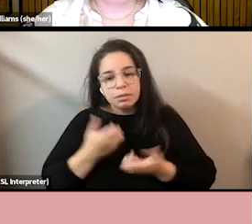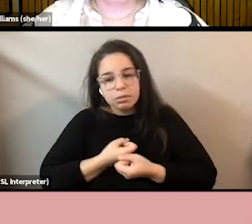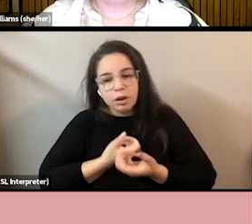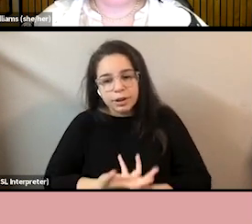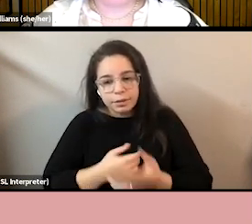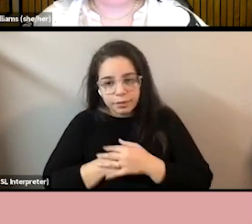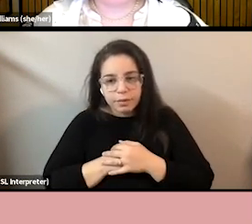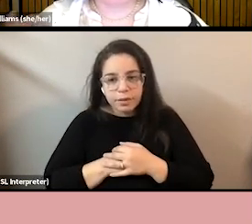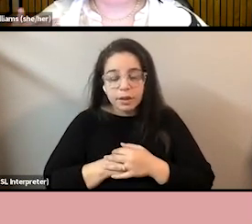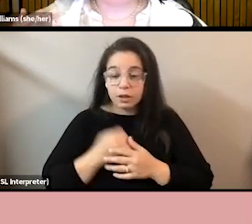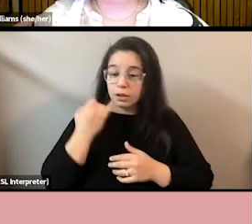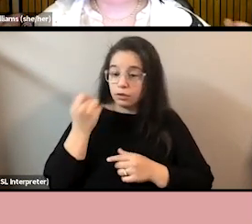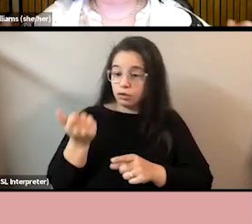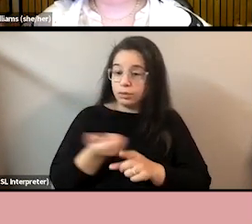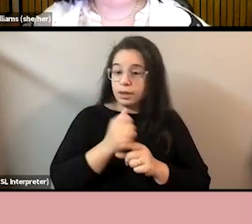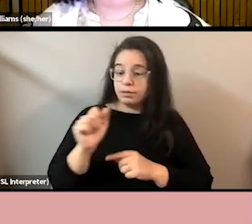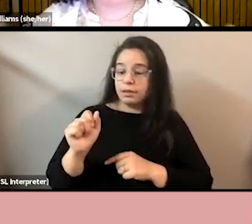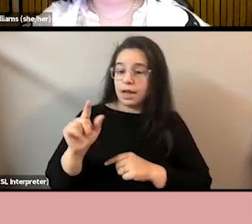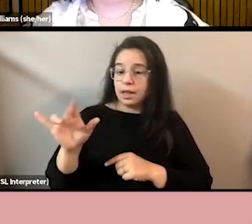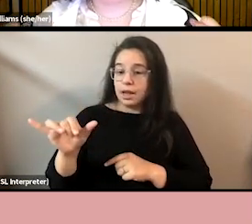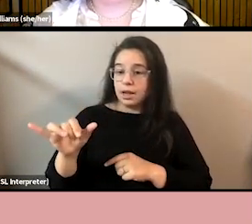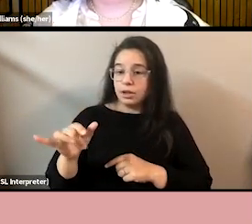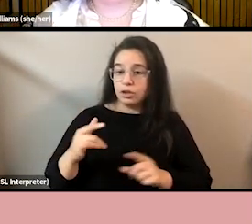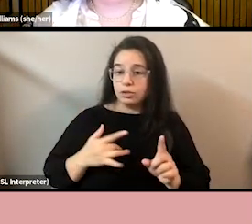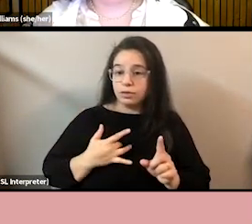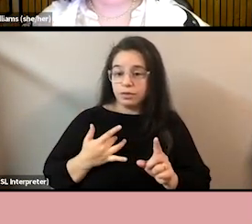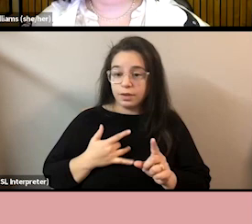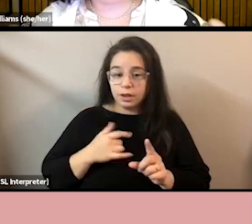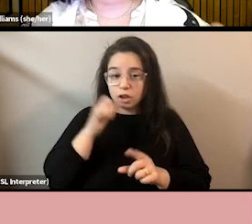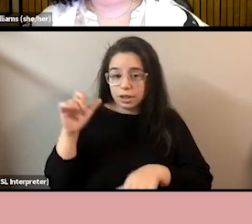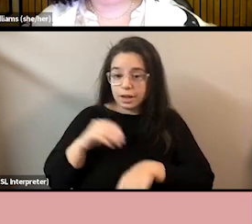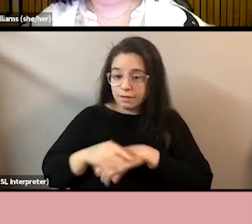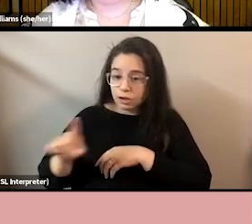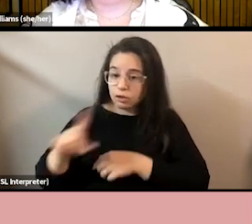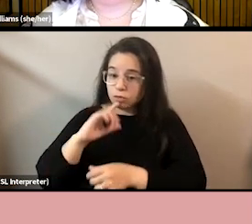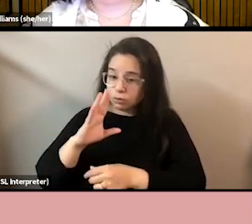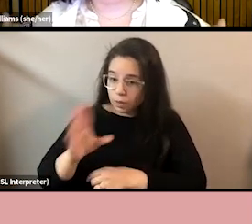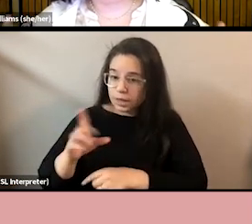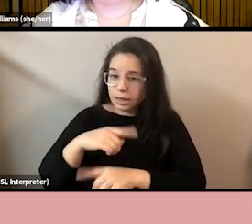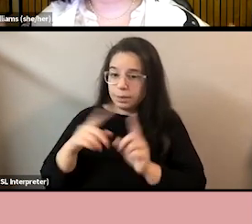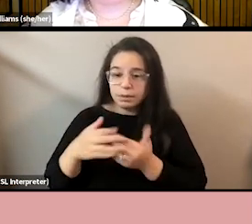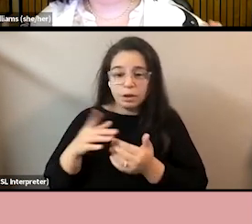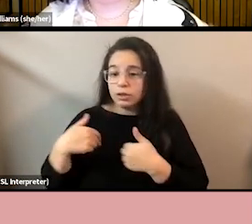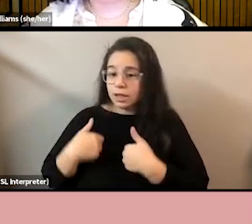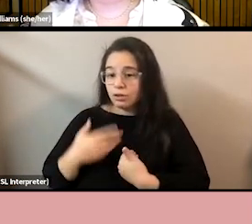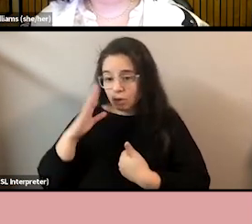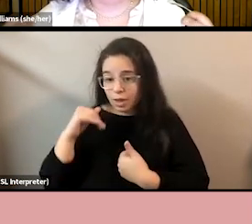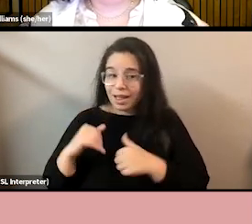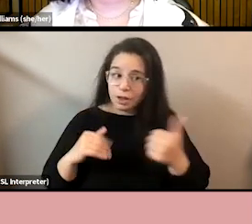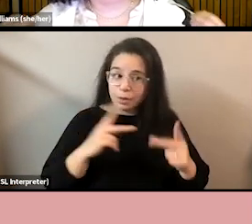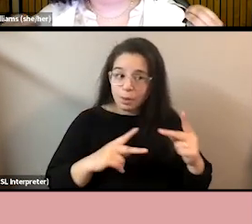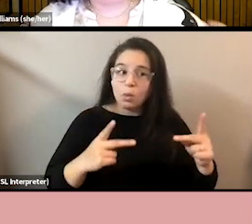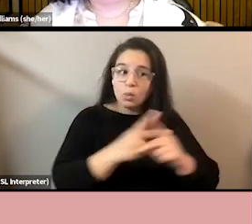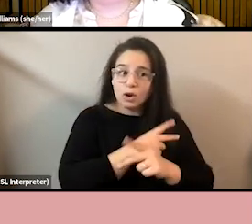If you are an ally, if this does not touch your skin directly, however tired you might think you are, you are less tired than someone